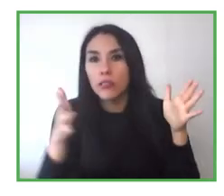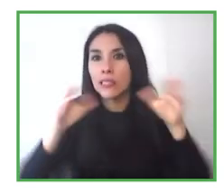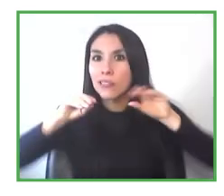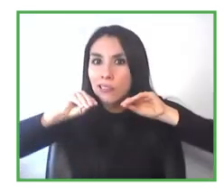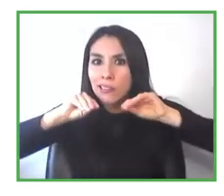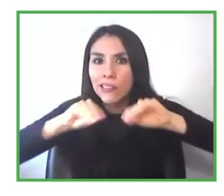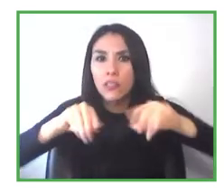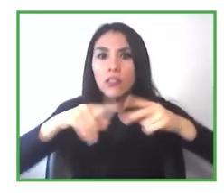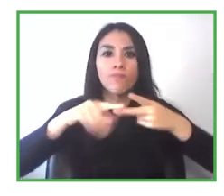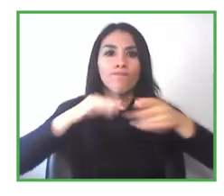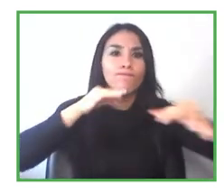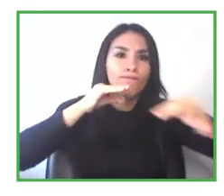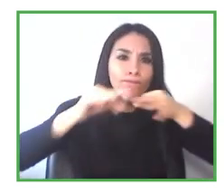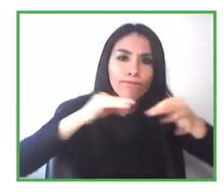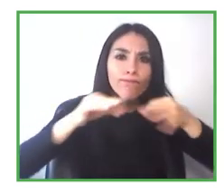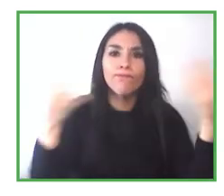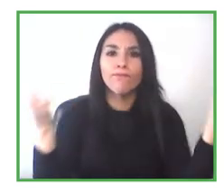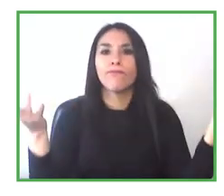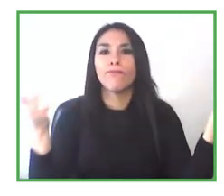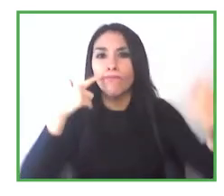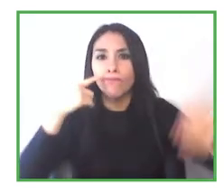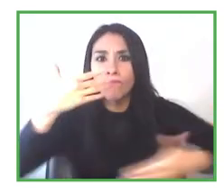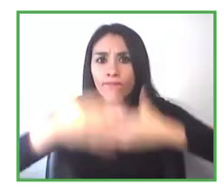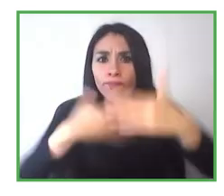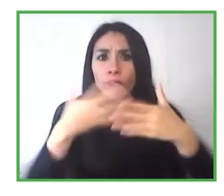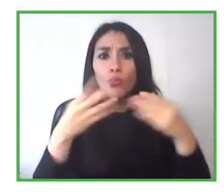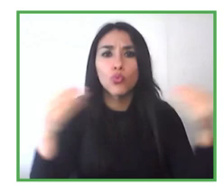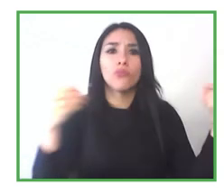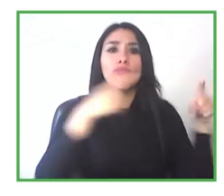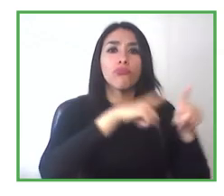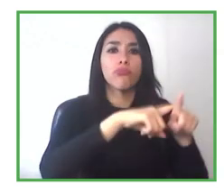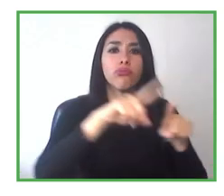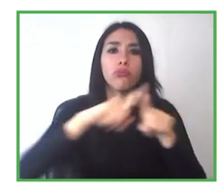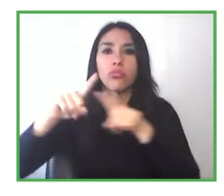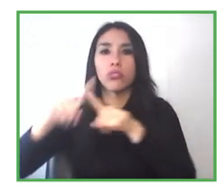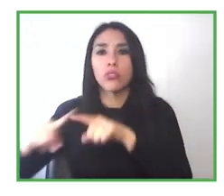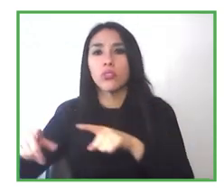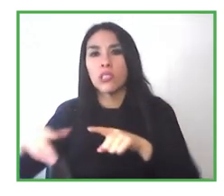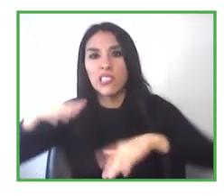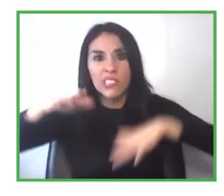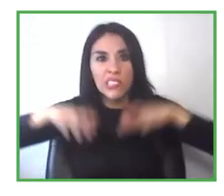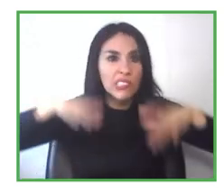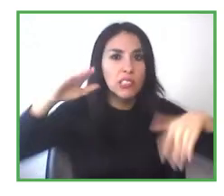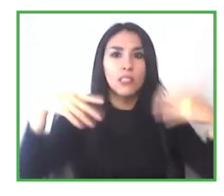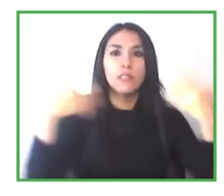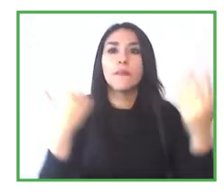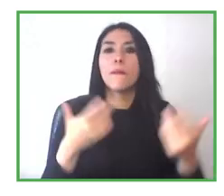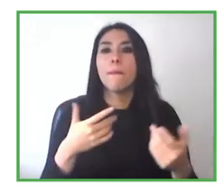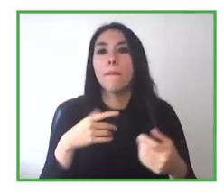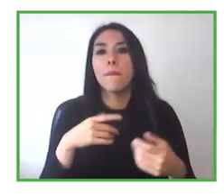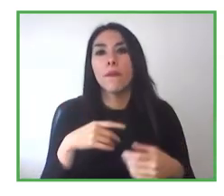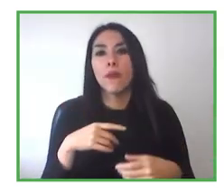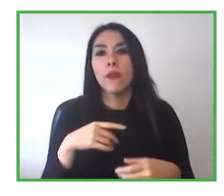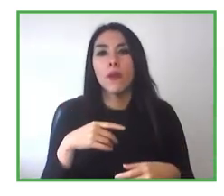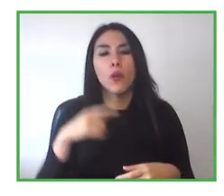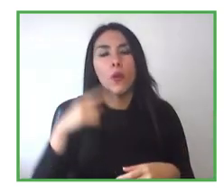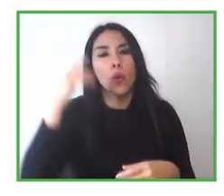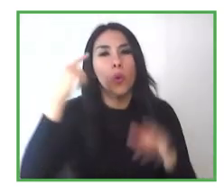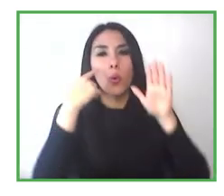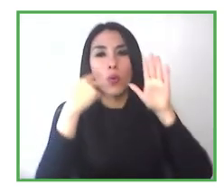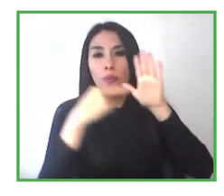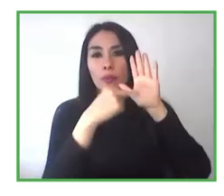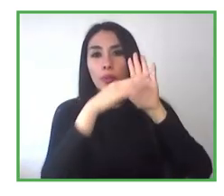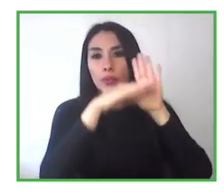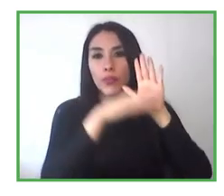ourselves with many organisations, with many companies, which still don't know about the law, or don't